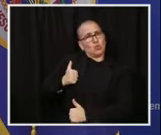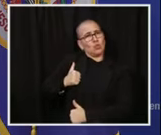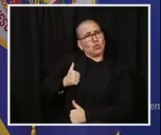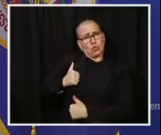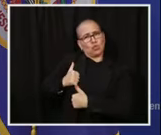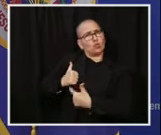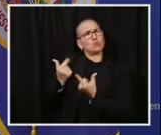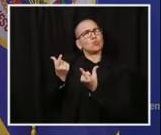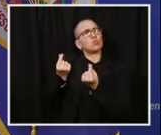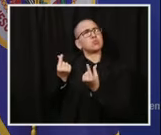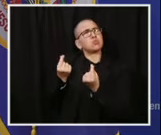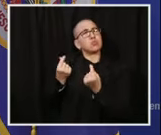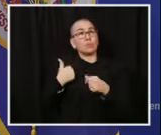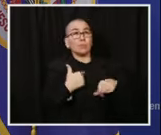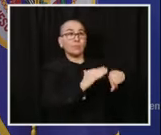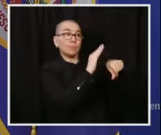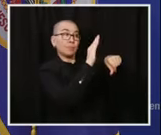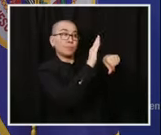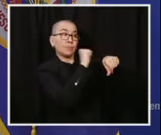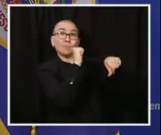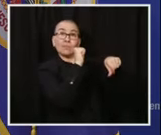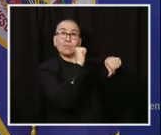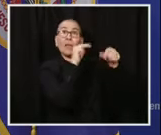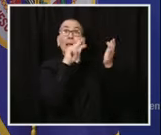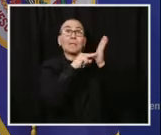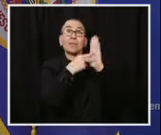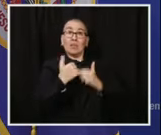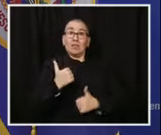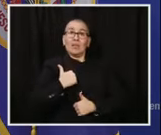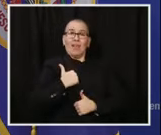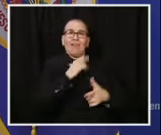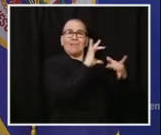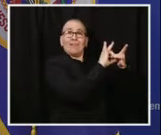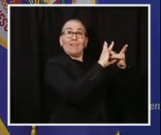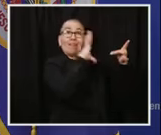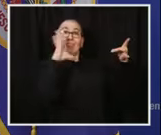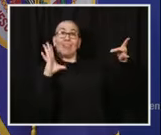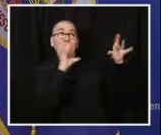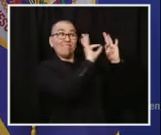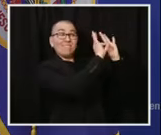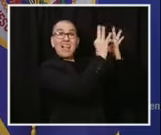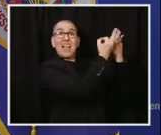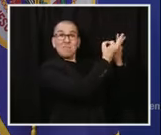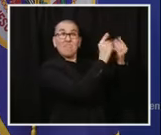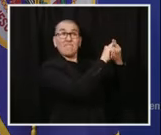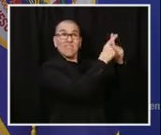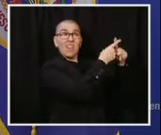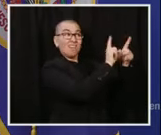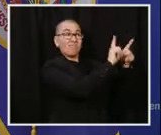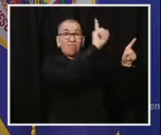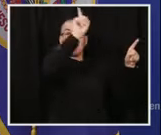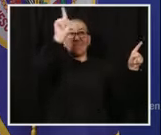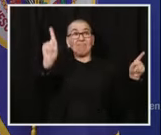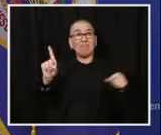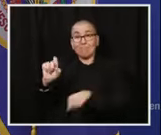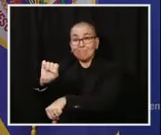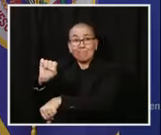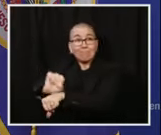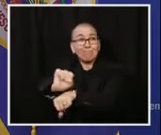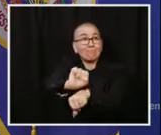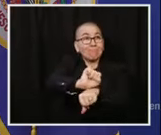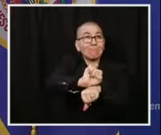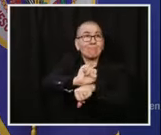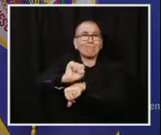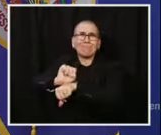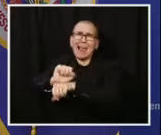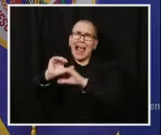the front line in the fight against COVID-19. But they can use your help. Contact tracing confirms